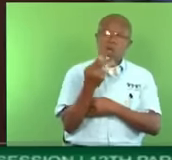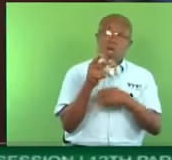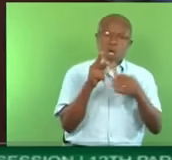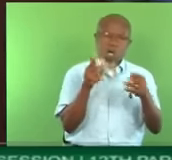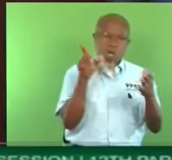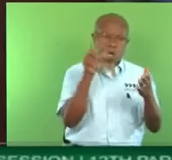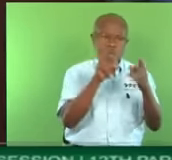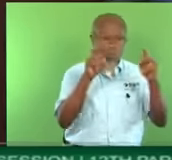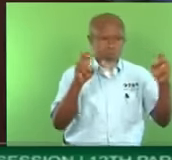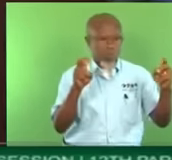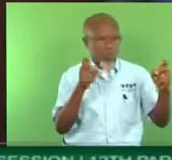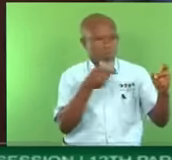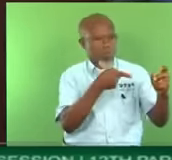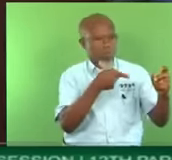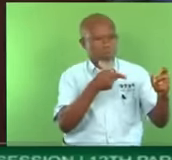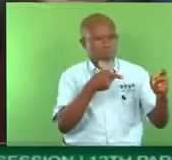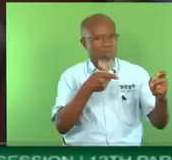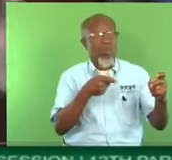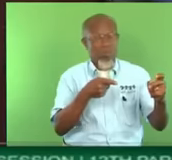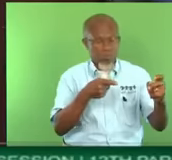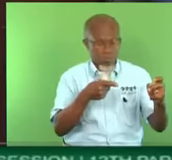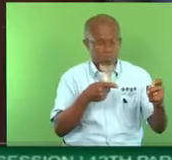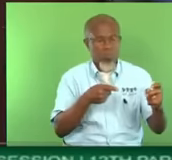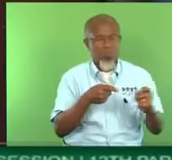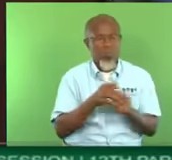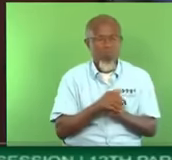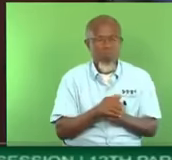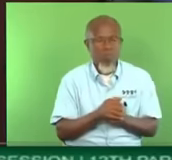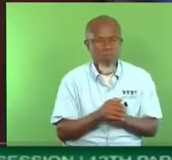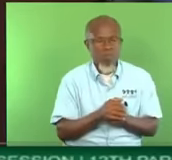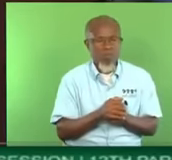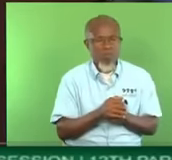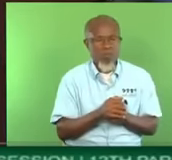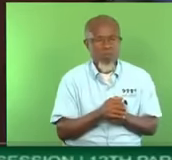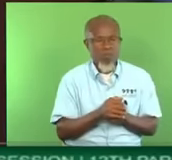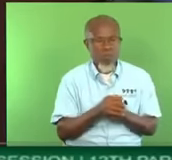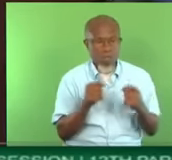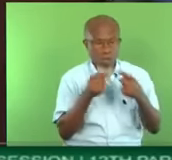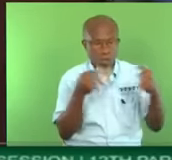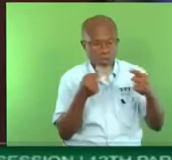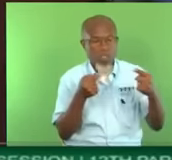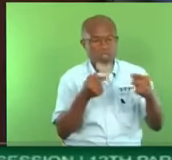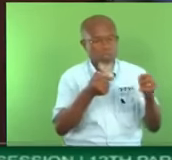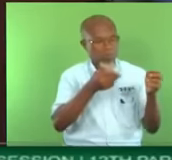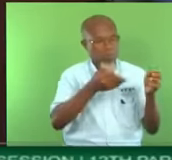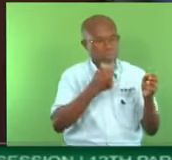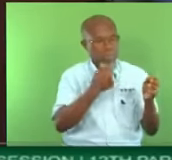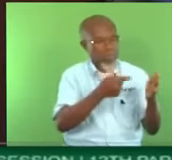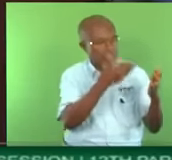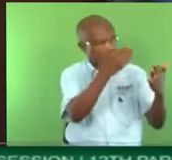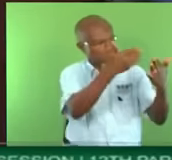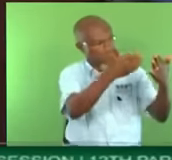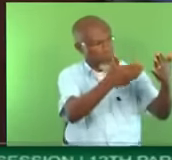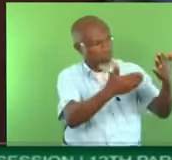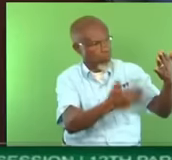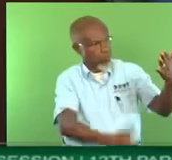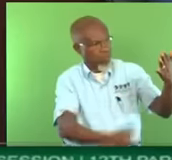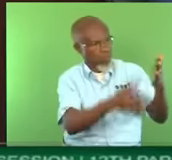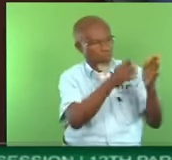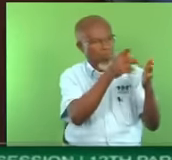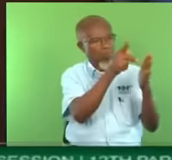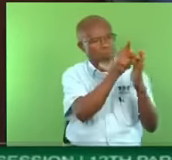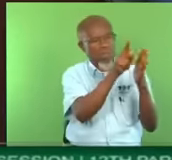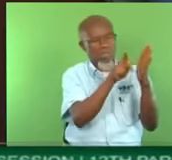plans. We have the policies. We have the programs. Some we introduced already. We'll have to restart those programs to deal